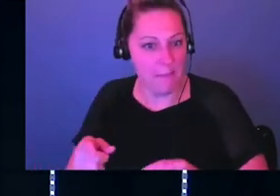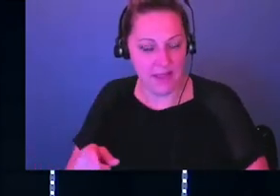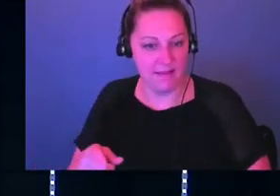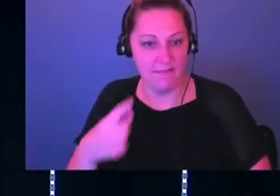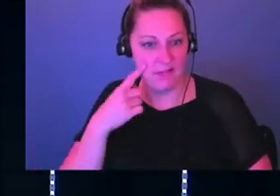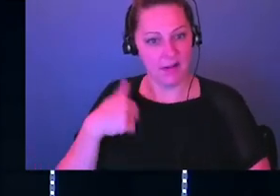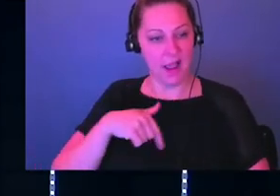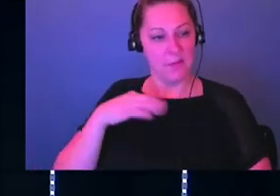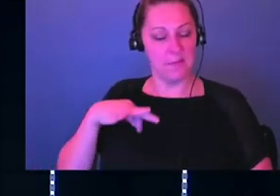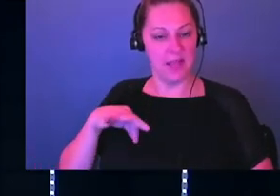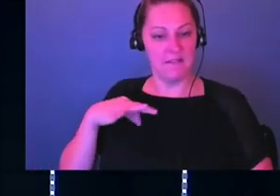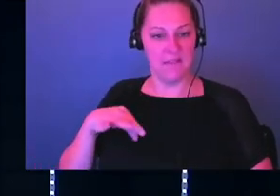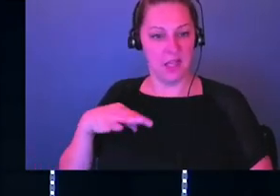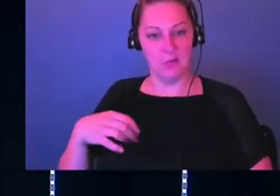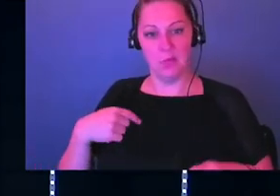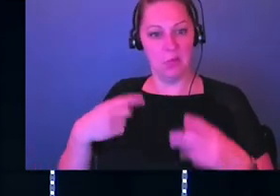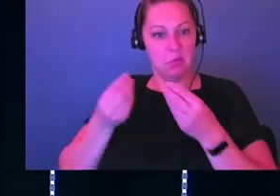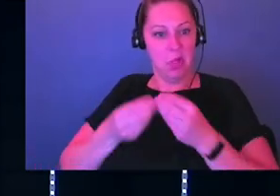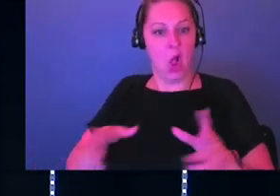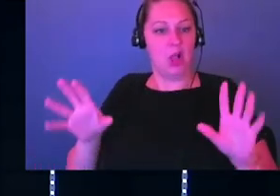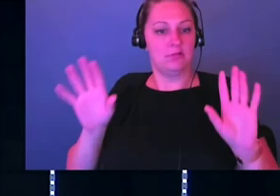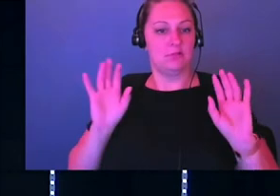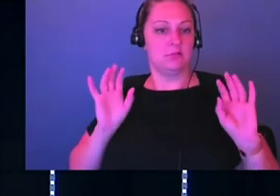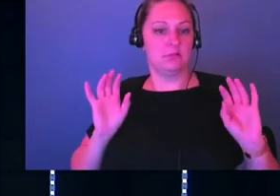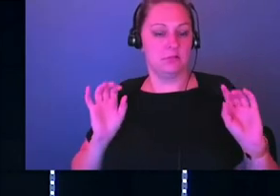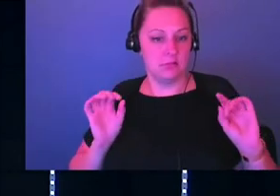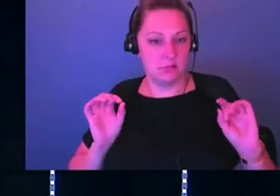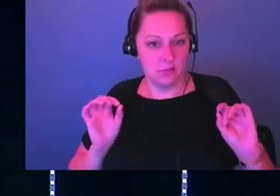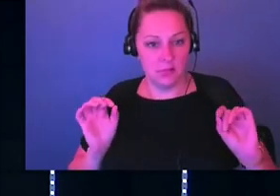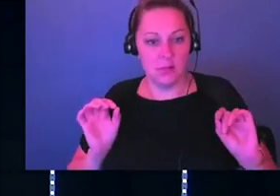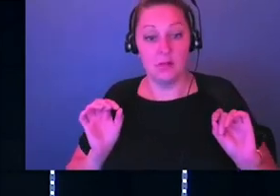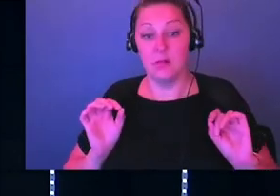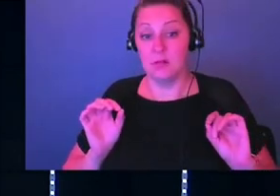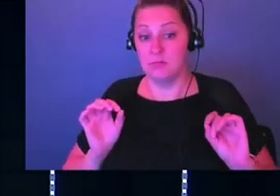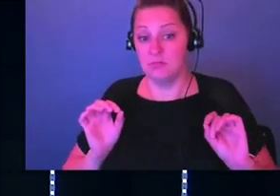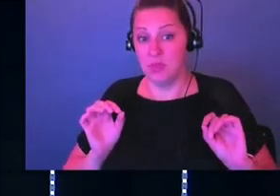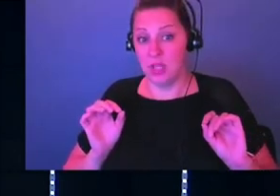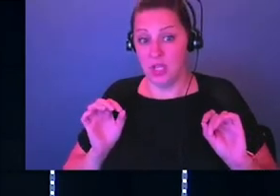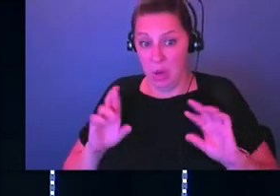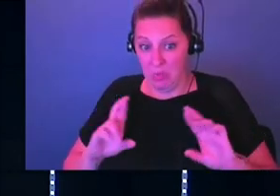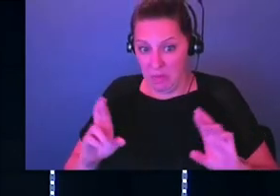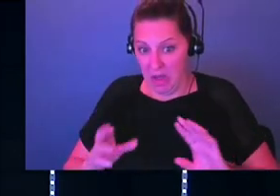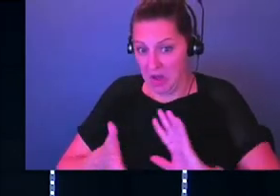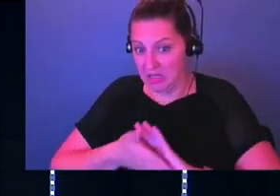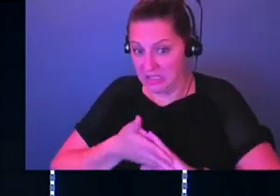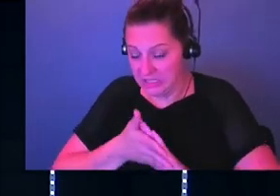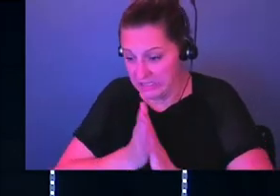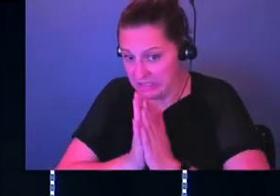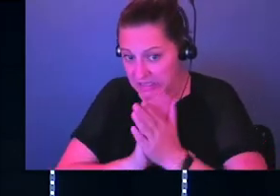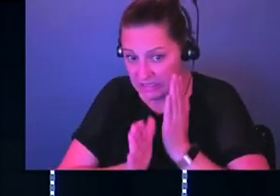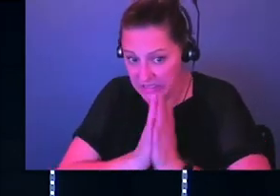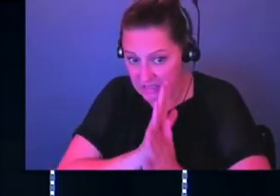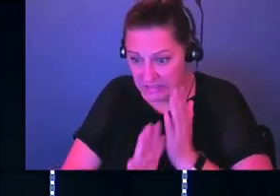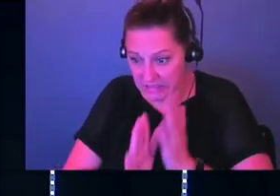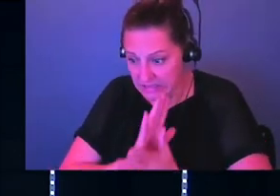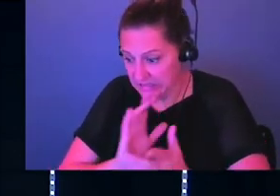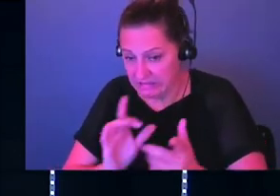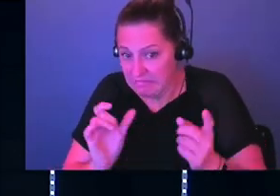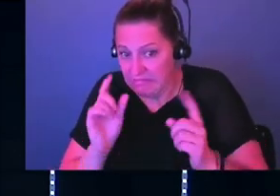for our benefit. We're, we're at a loss. And, and sometimes you're in that space and you're preparing and you're like, Hey, like there's no way that this can happen.